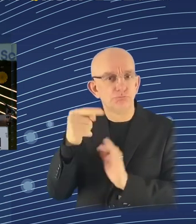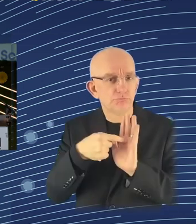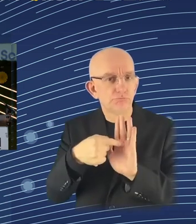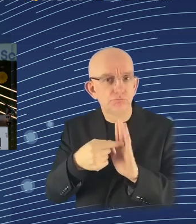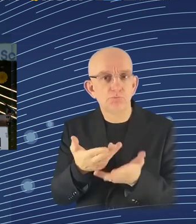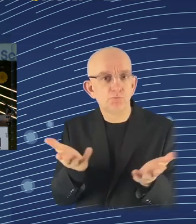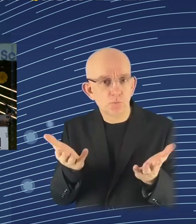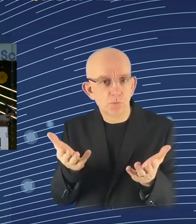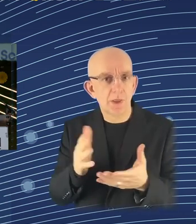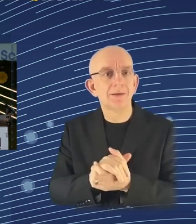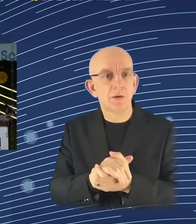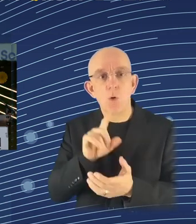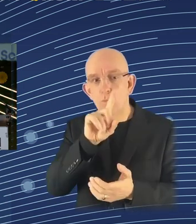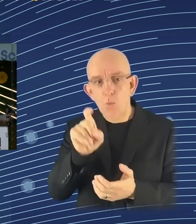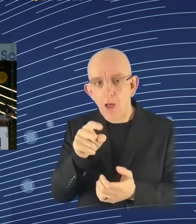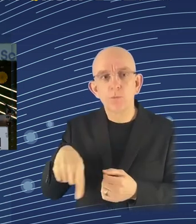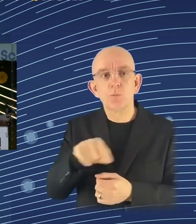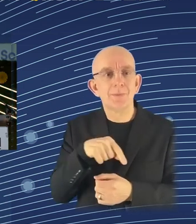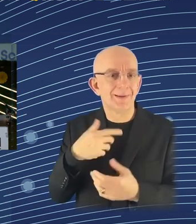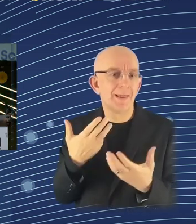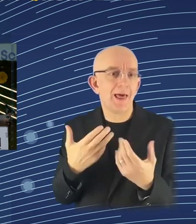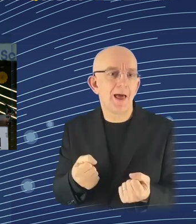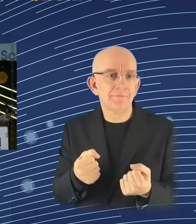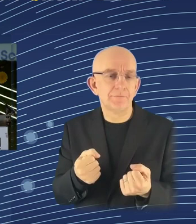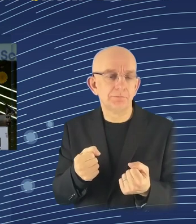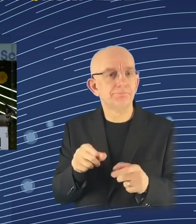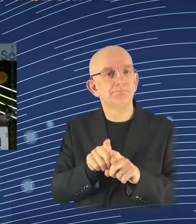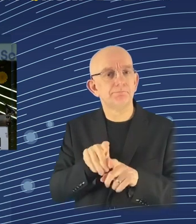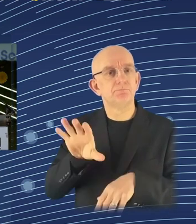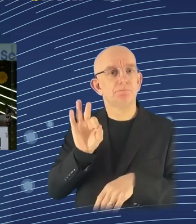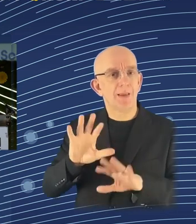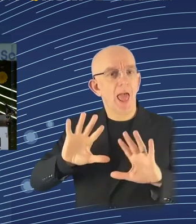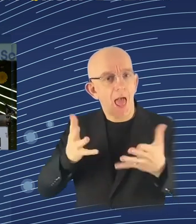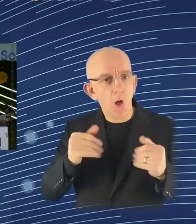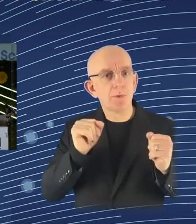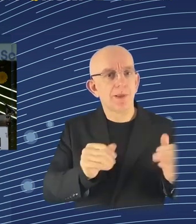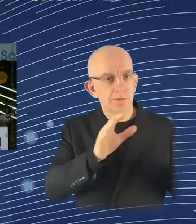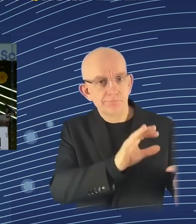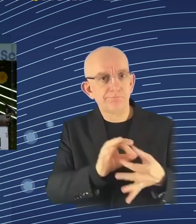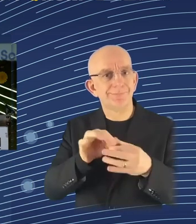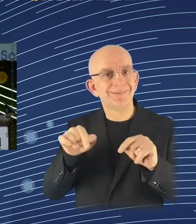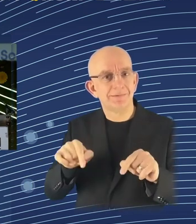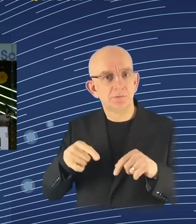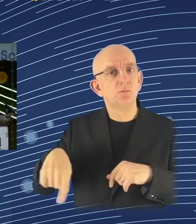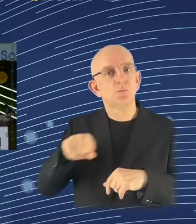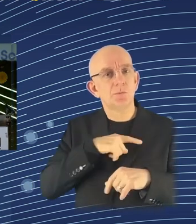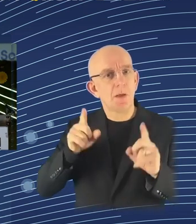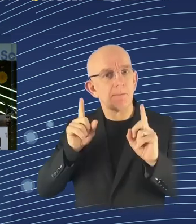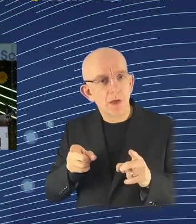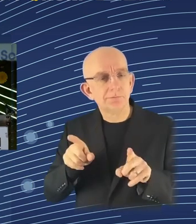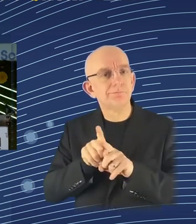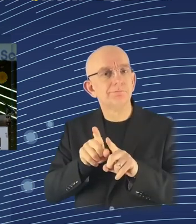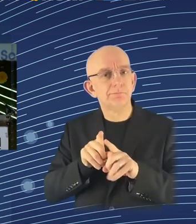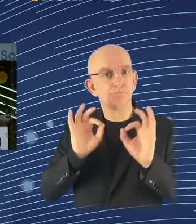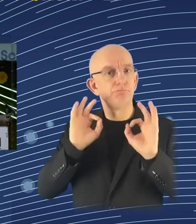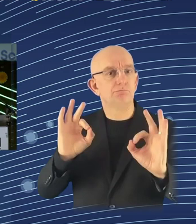choices. So far, we are not making the right choices. Inequalities are increasing. We should close them. We have